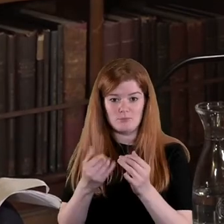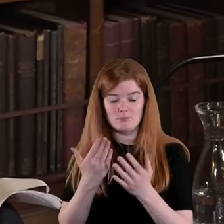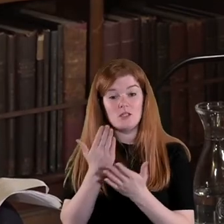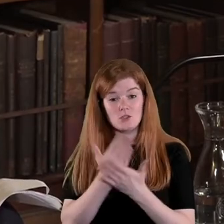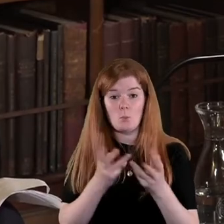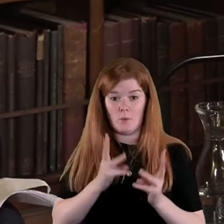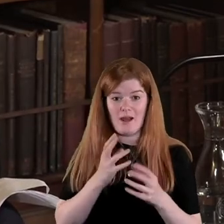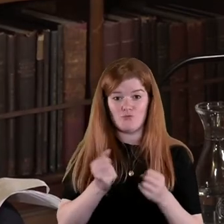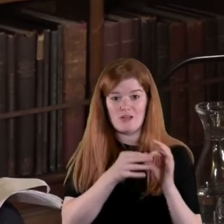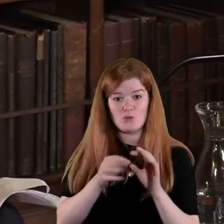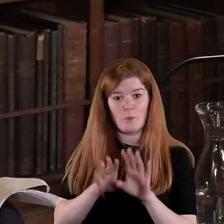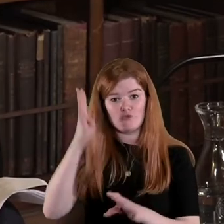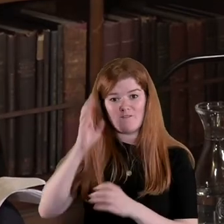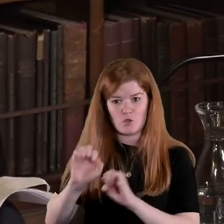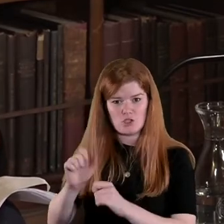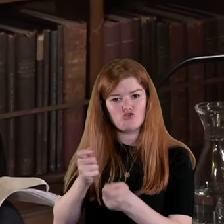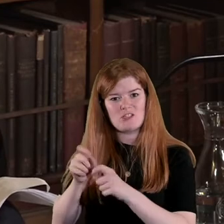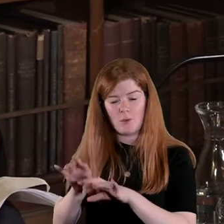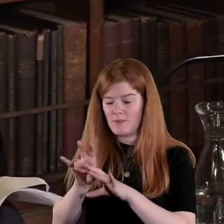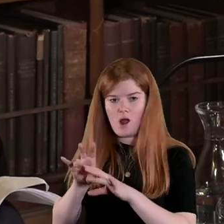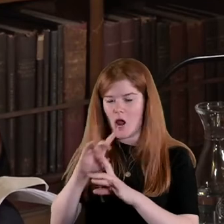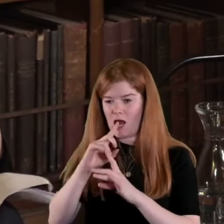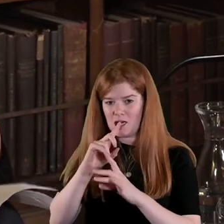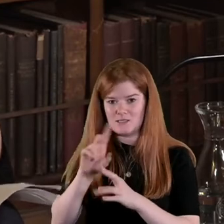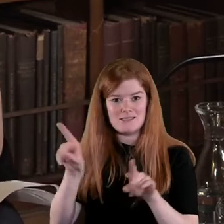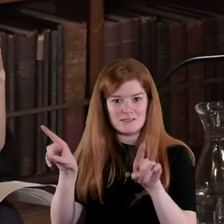with Crown Forces was treated with equal contempt